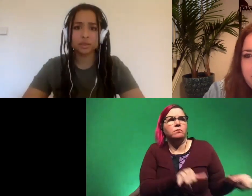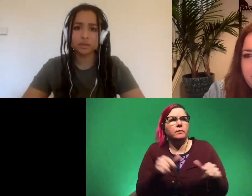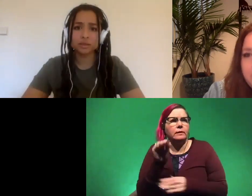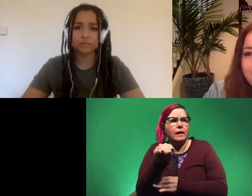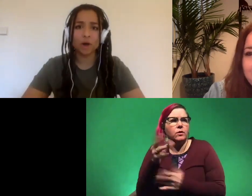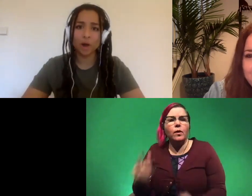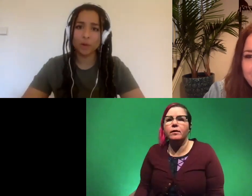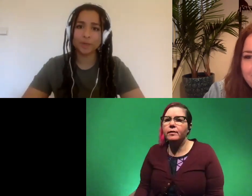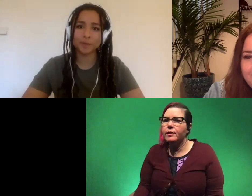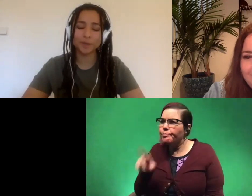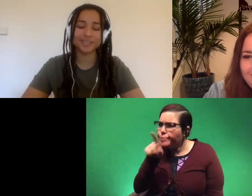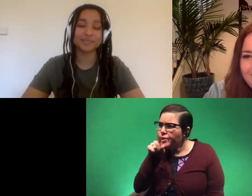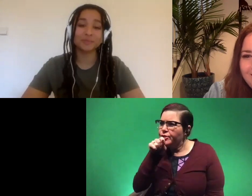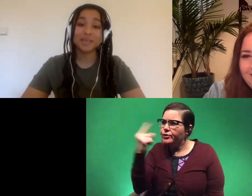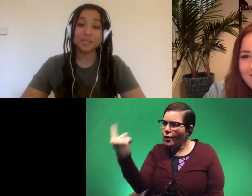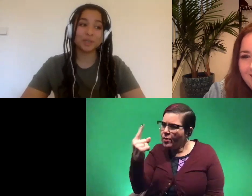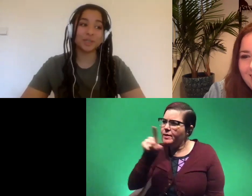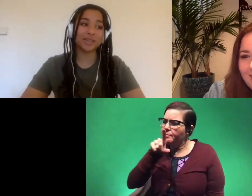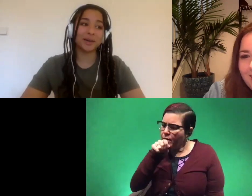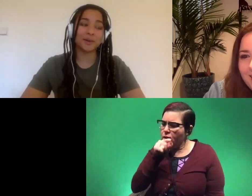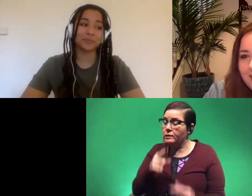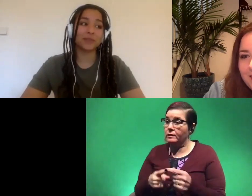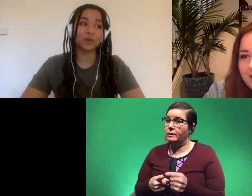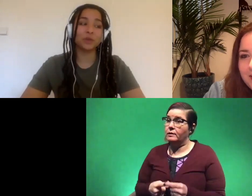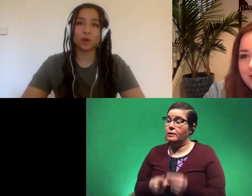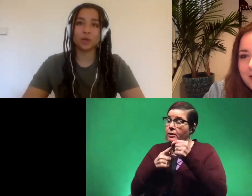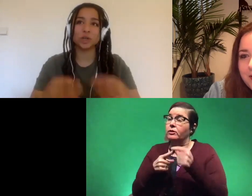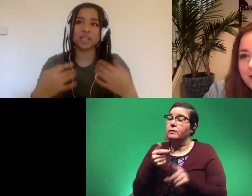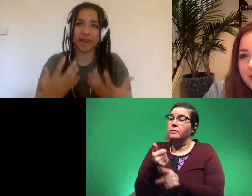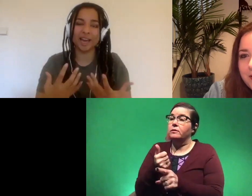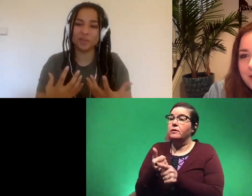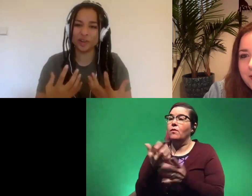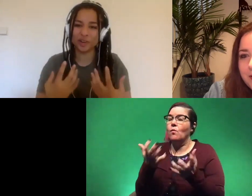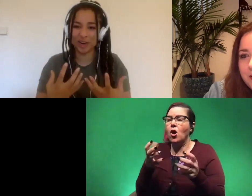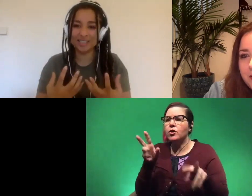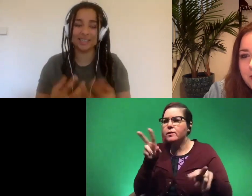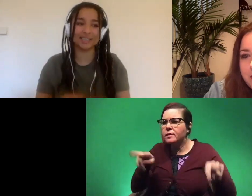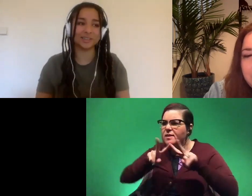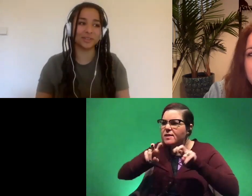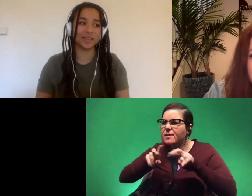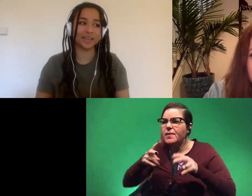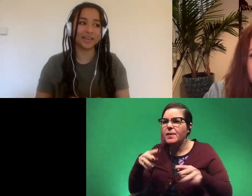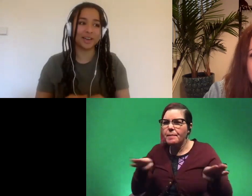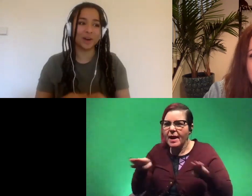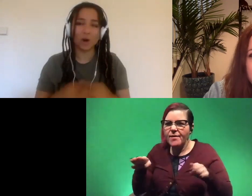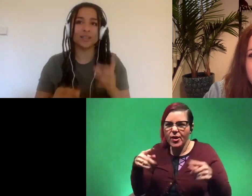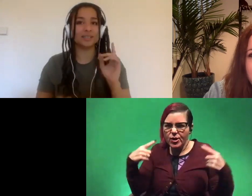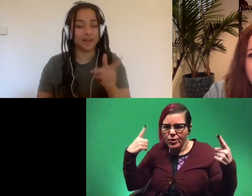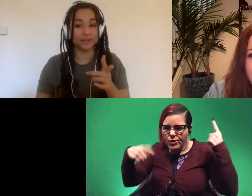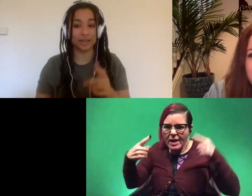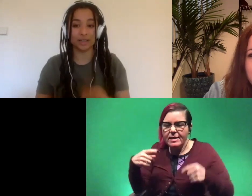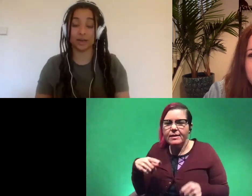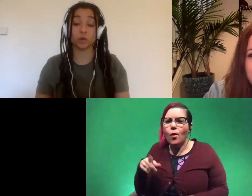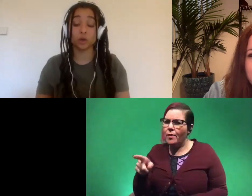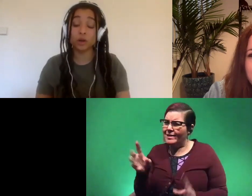birds always birds especially um if you if you want to just look at the behavior and the craziness of like oh that's